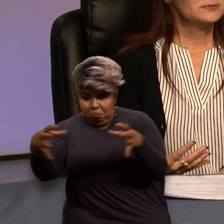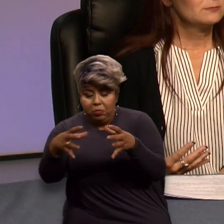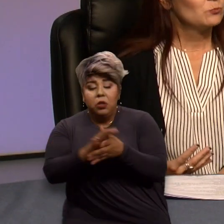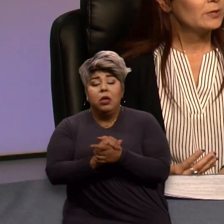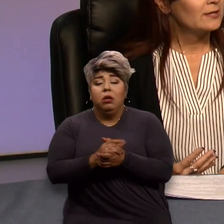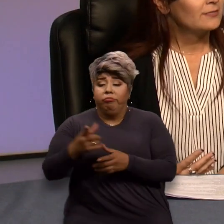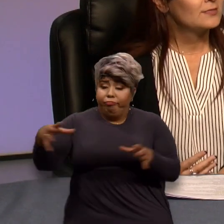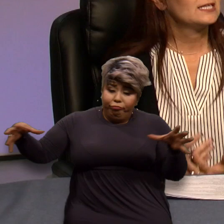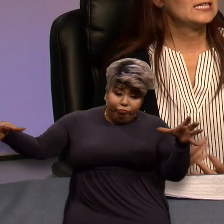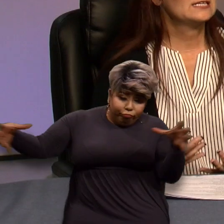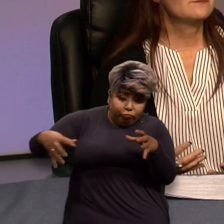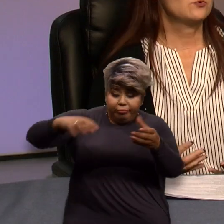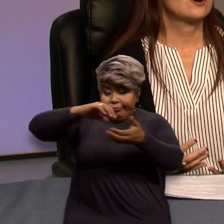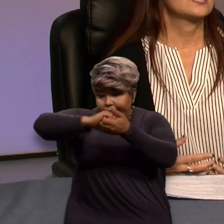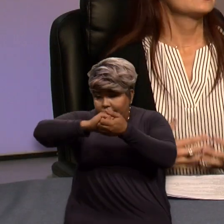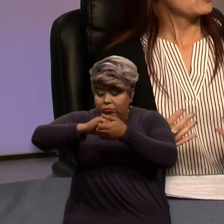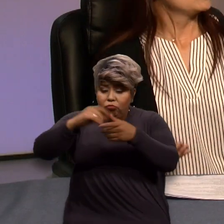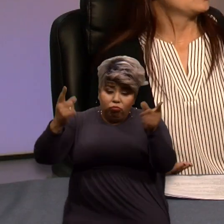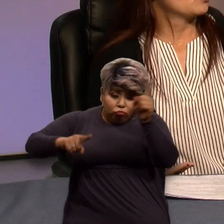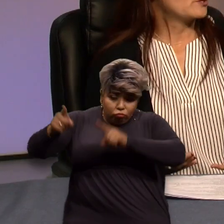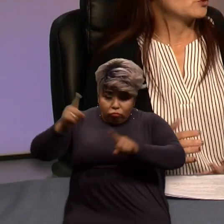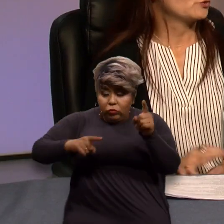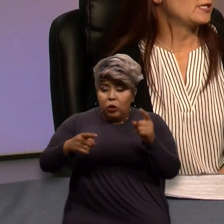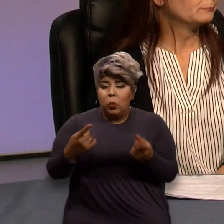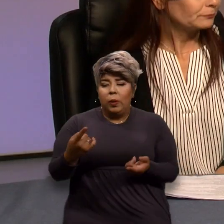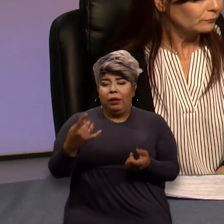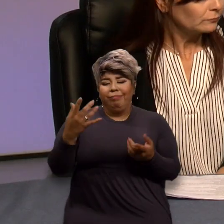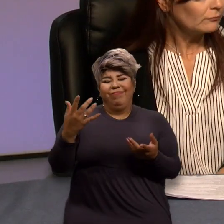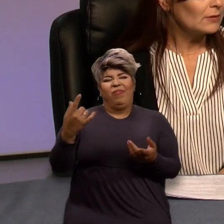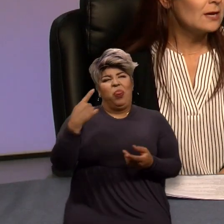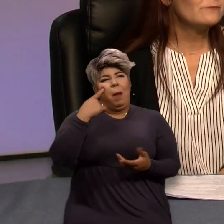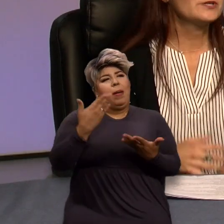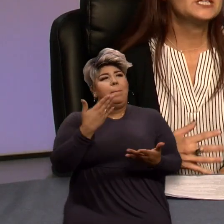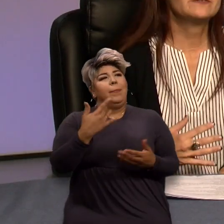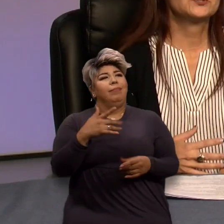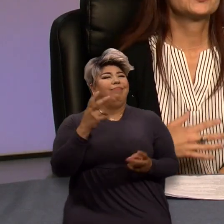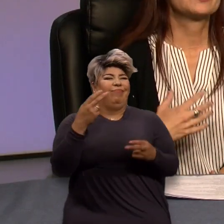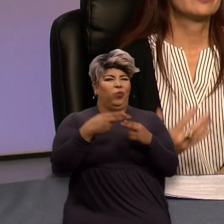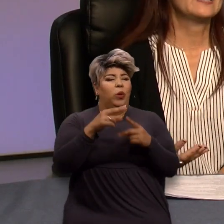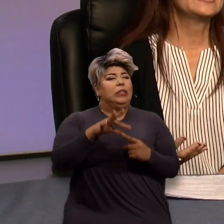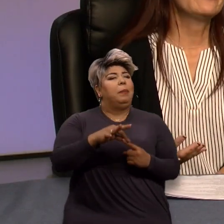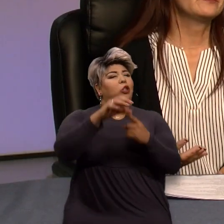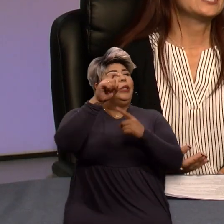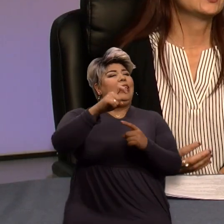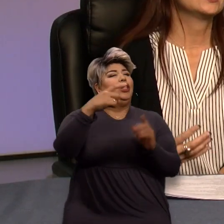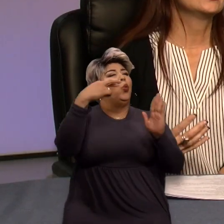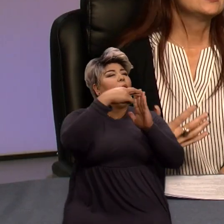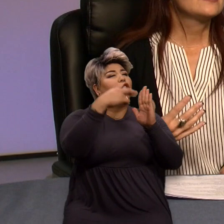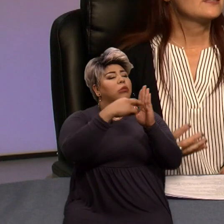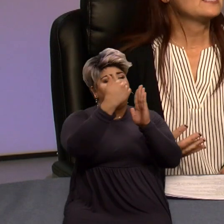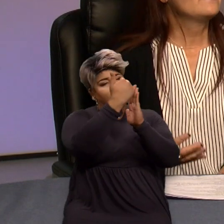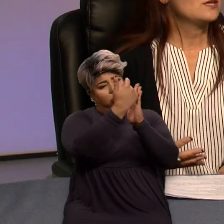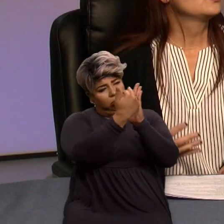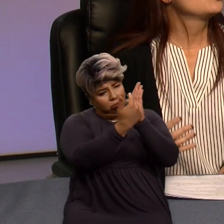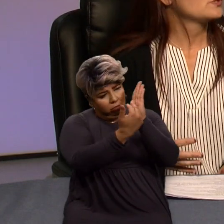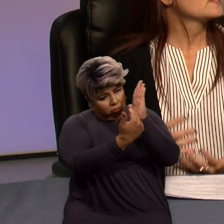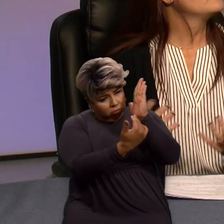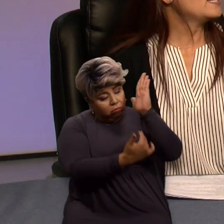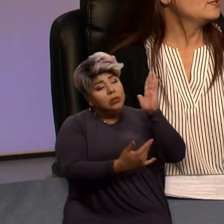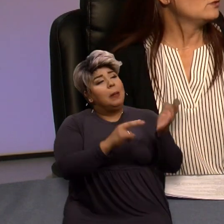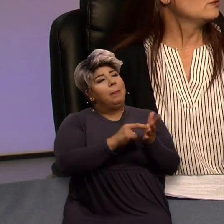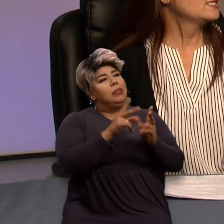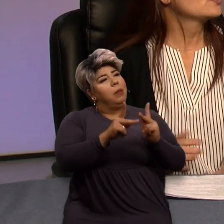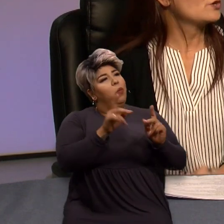it developed with the need for a special needs registry for individuals to provide information that they felt